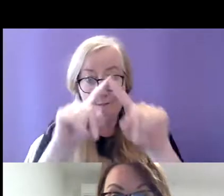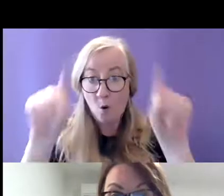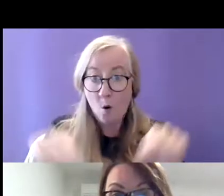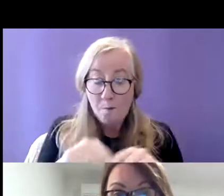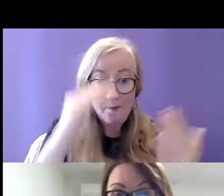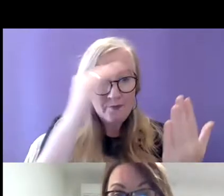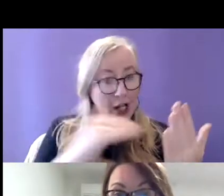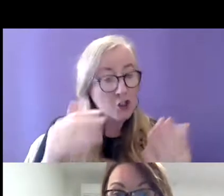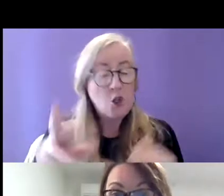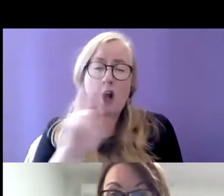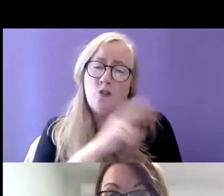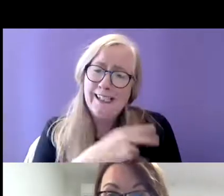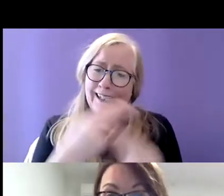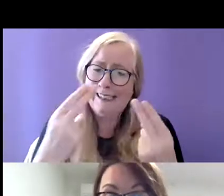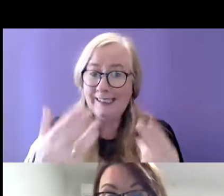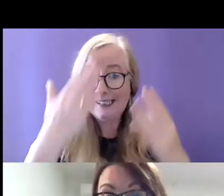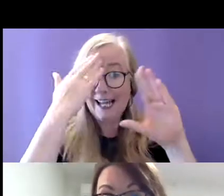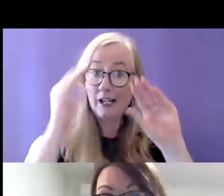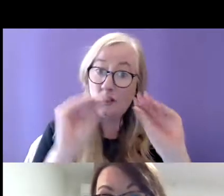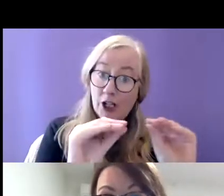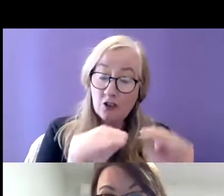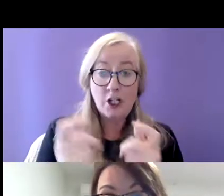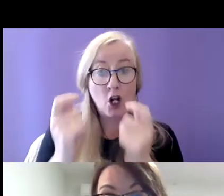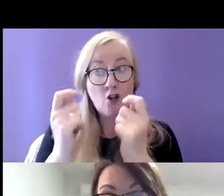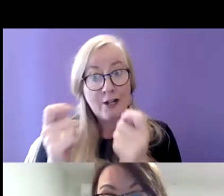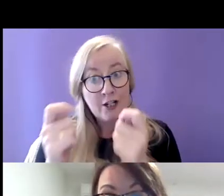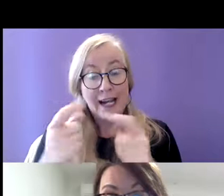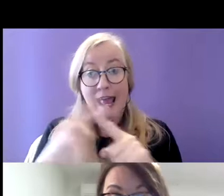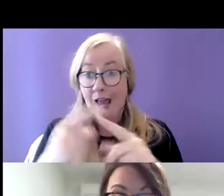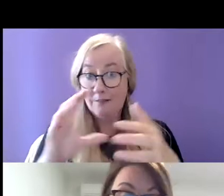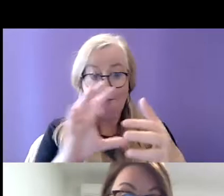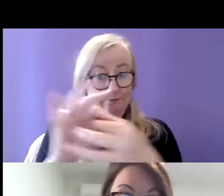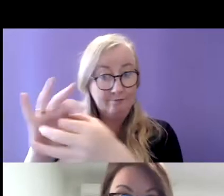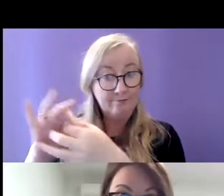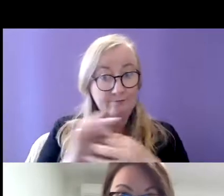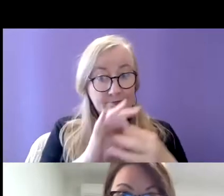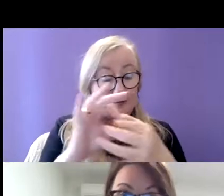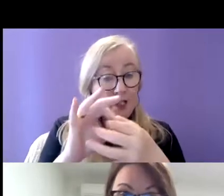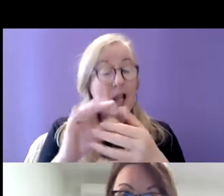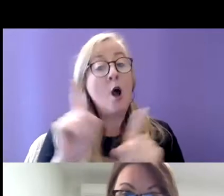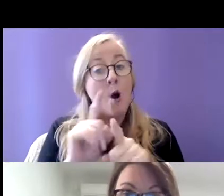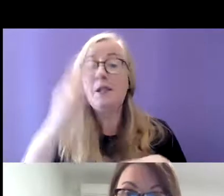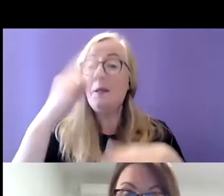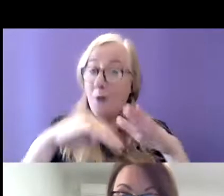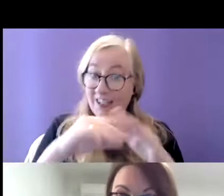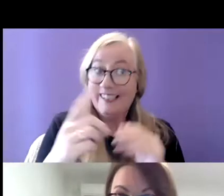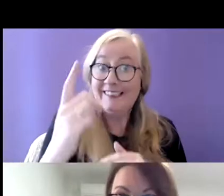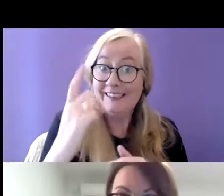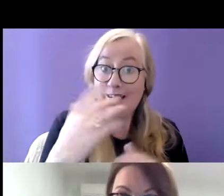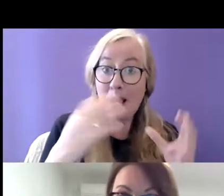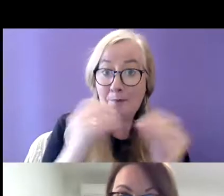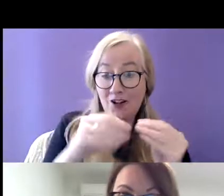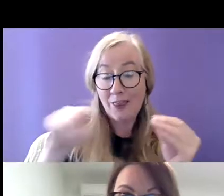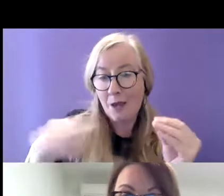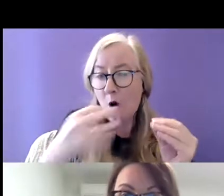There's a real need for education and training and cross-sectoral collaboration and the Minister did speak to this earlier on so it would be great